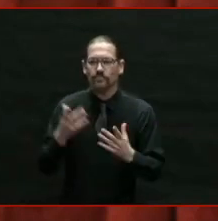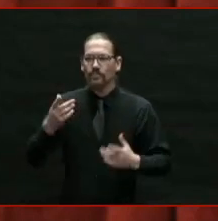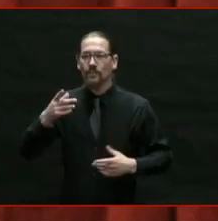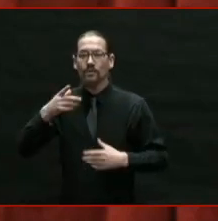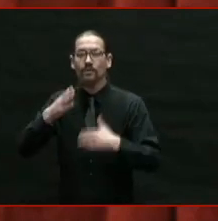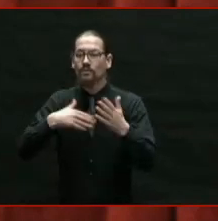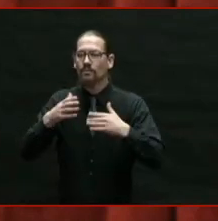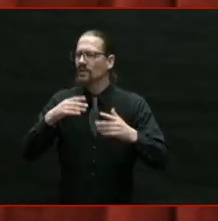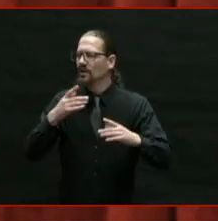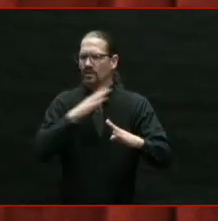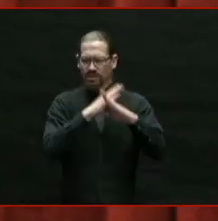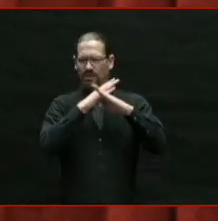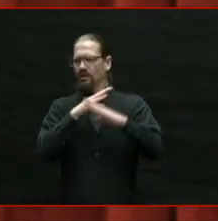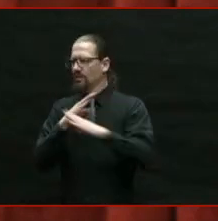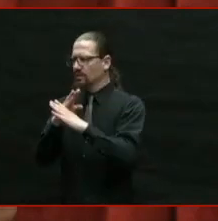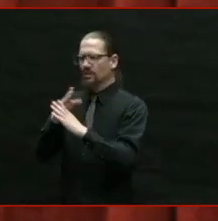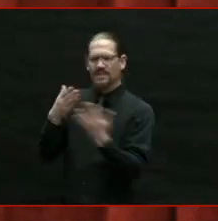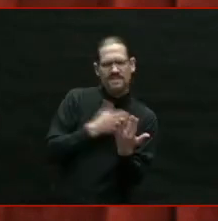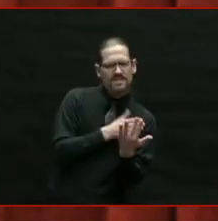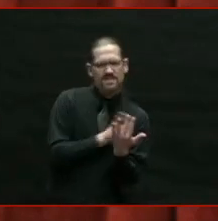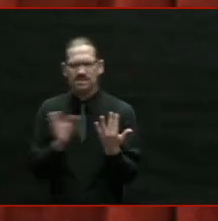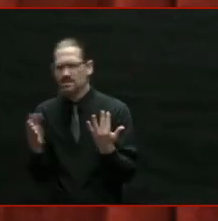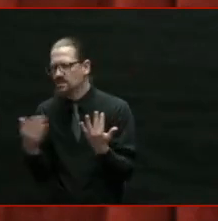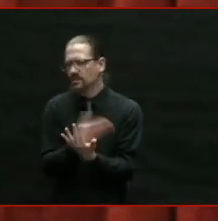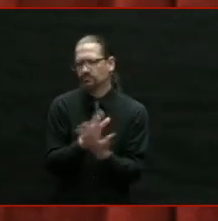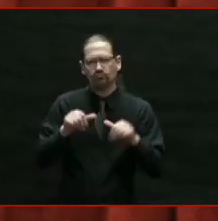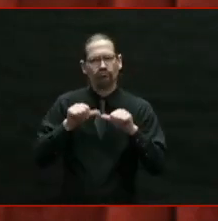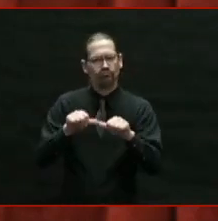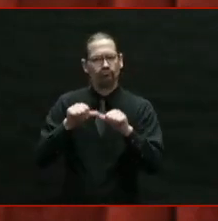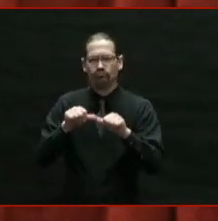in our way and how hard it would be.